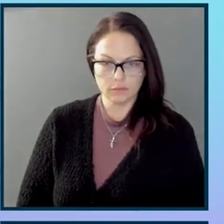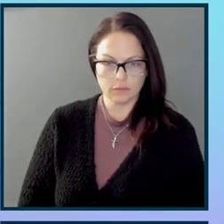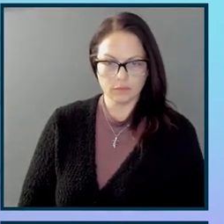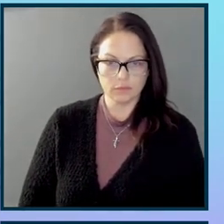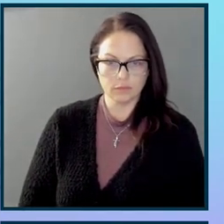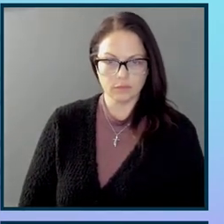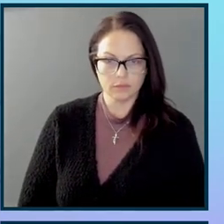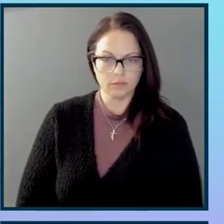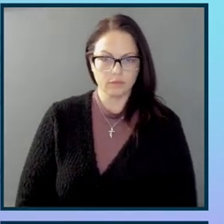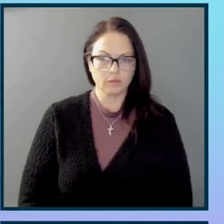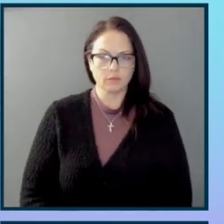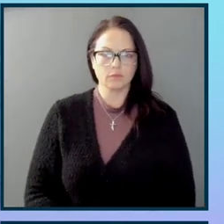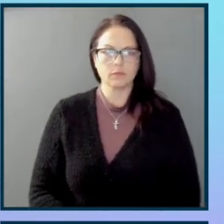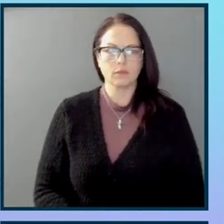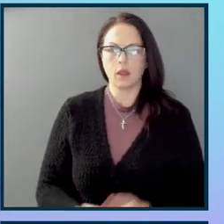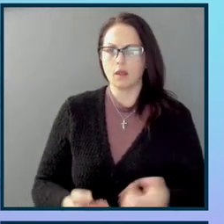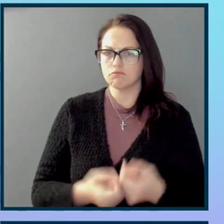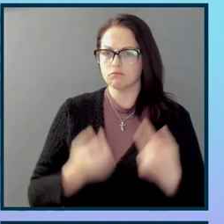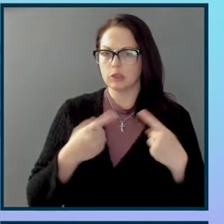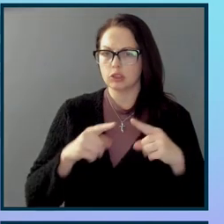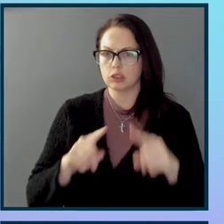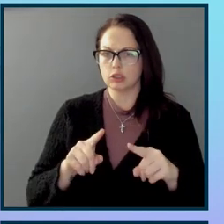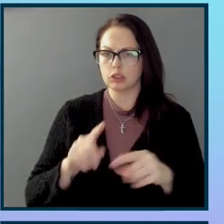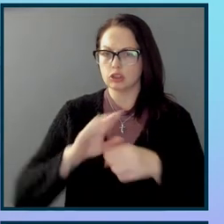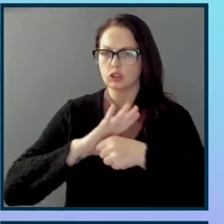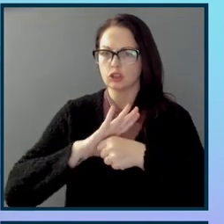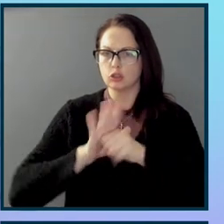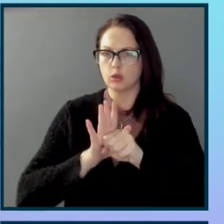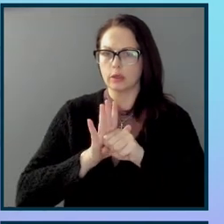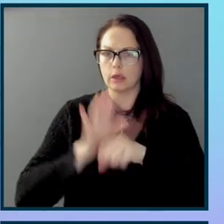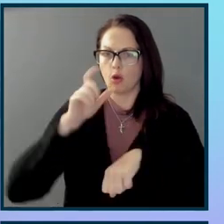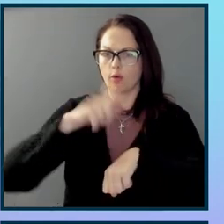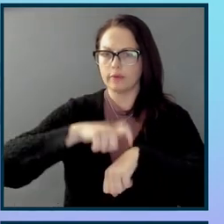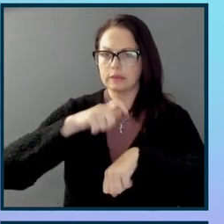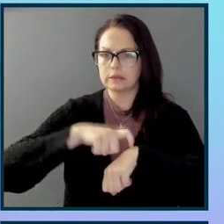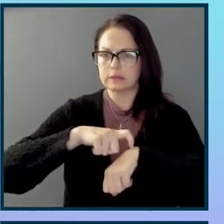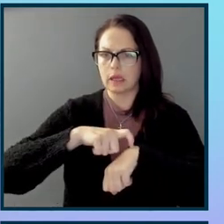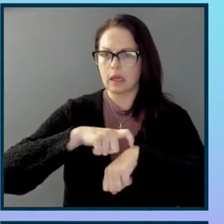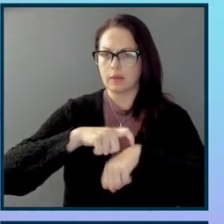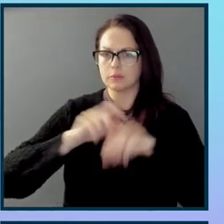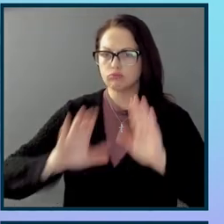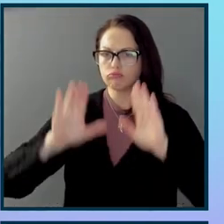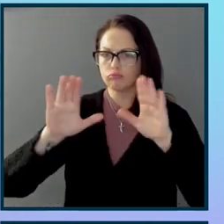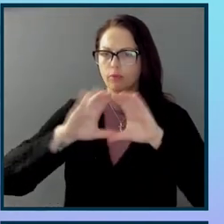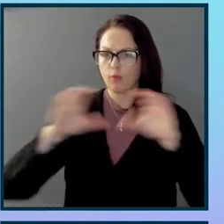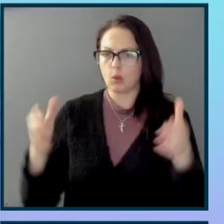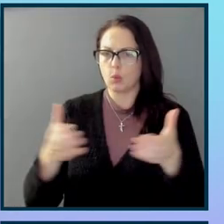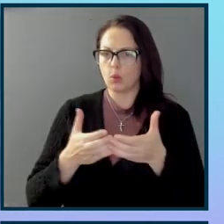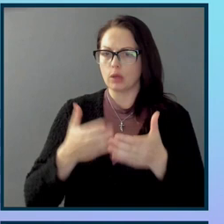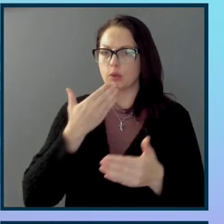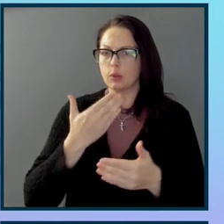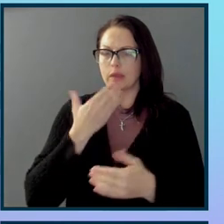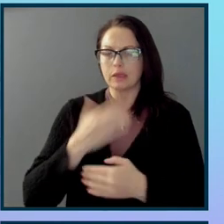Control and Prevention during COVID times was an incredible boon for the world. And so, thank you, CDC,